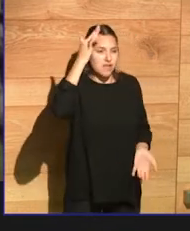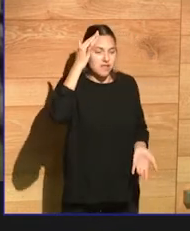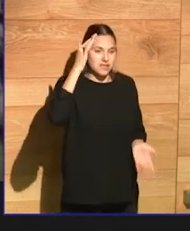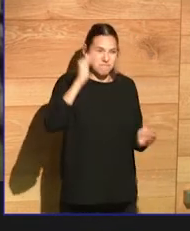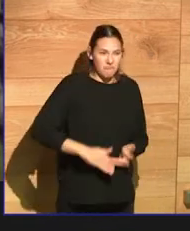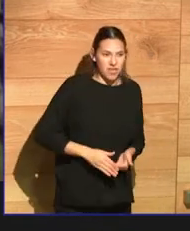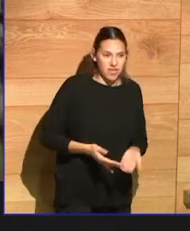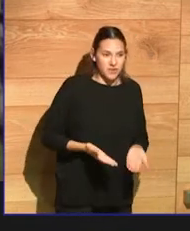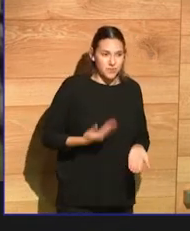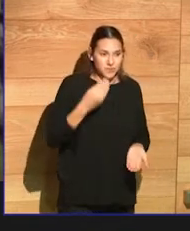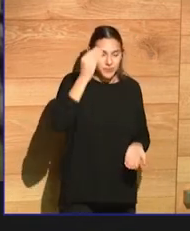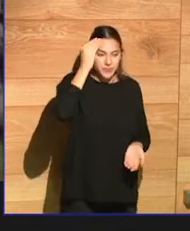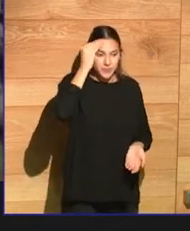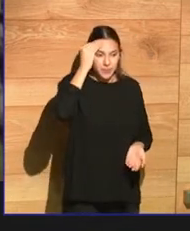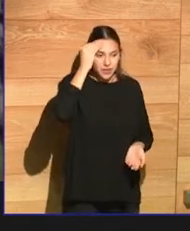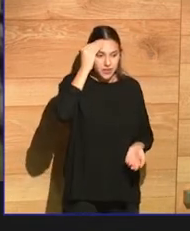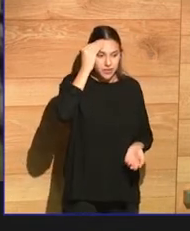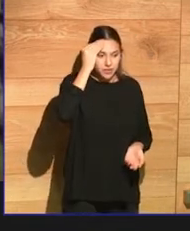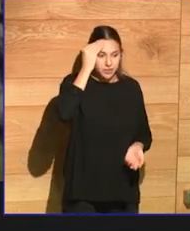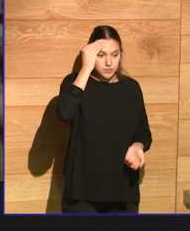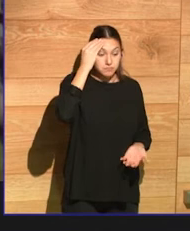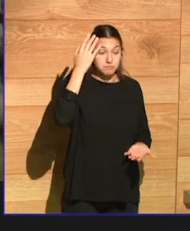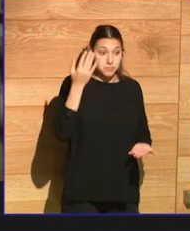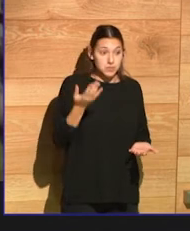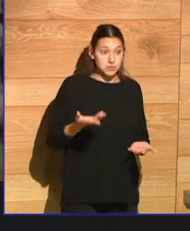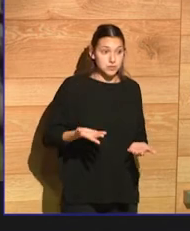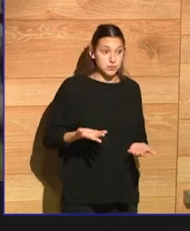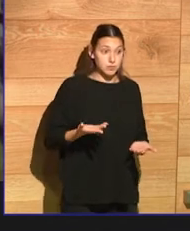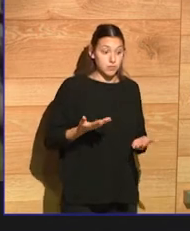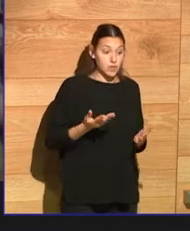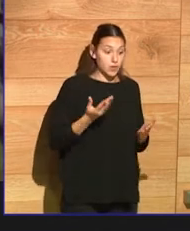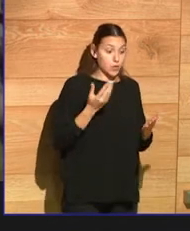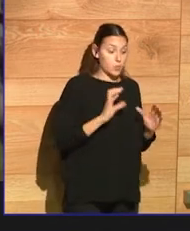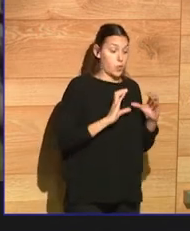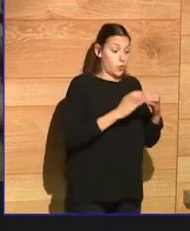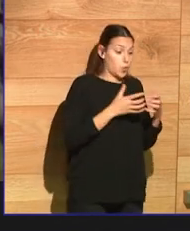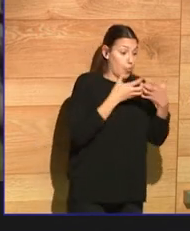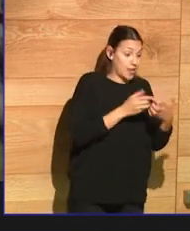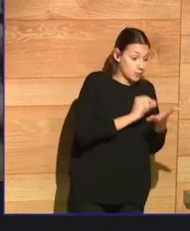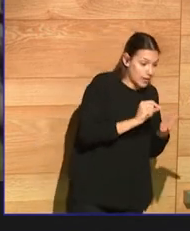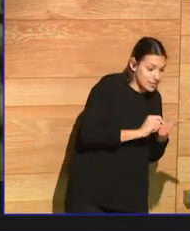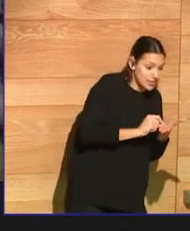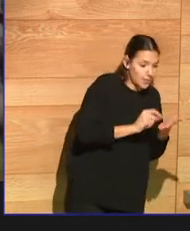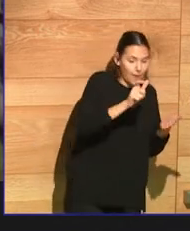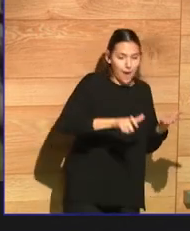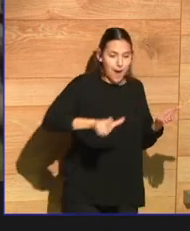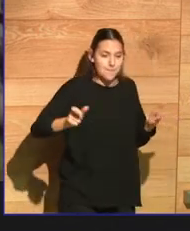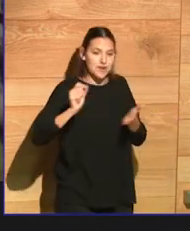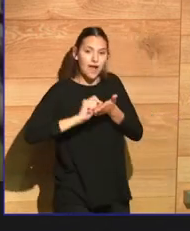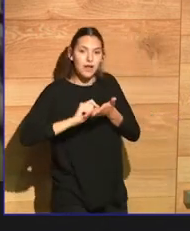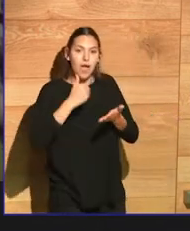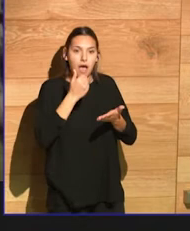writing Fight Club, I think people are writing horror, they're writing fantasy, they're finding other ways of dealing with this,